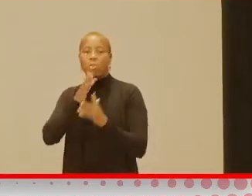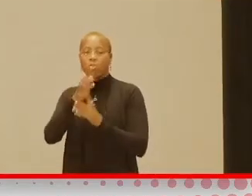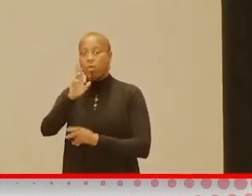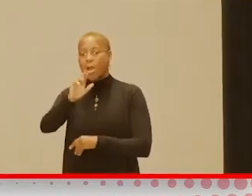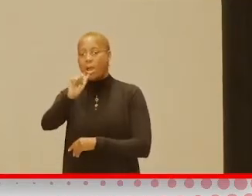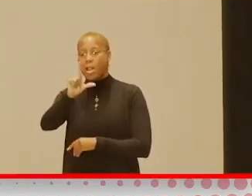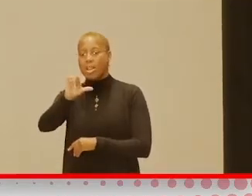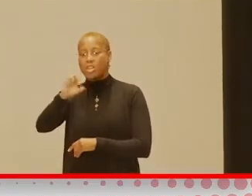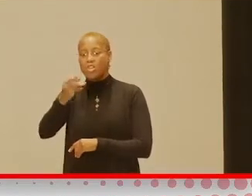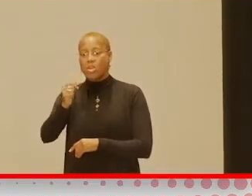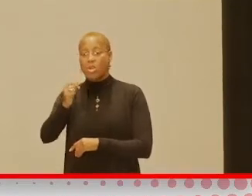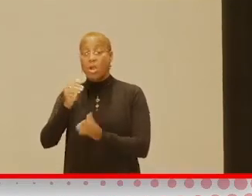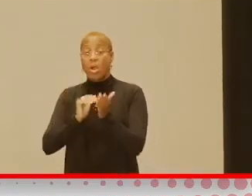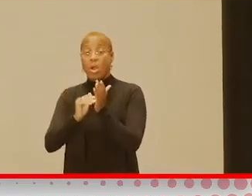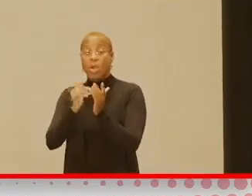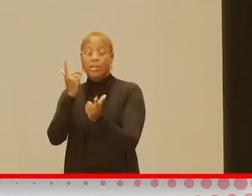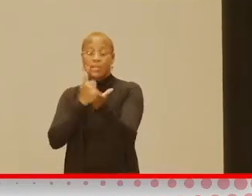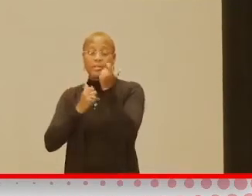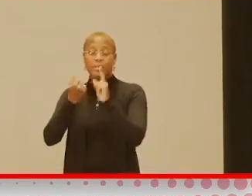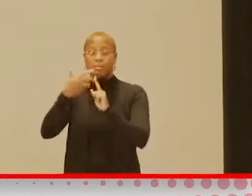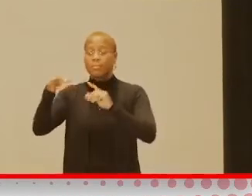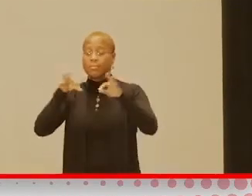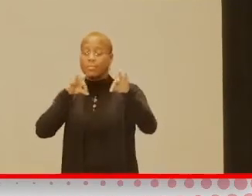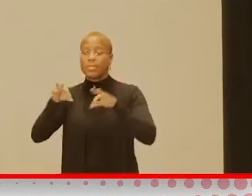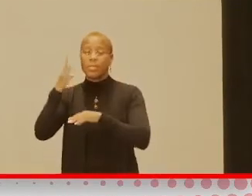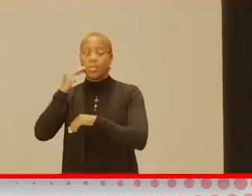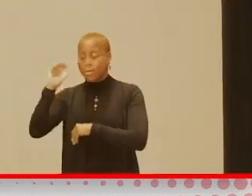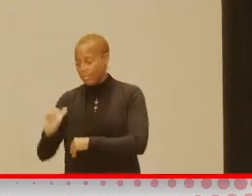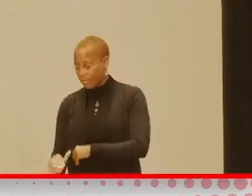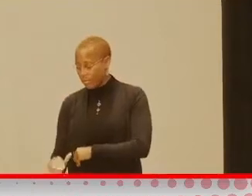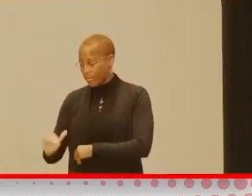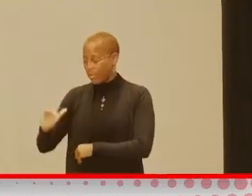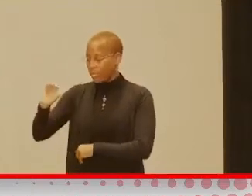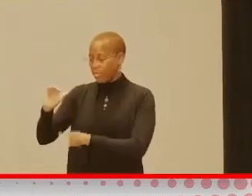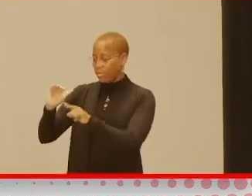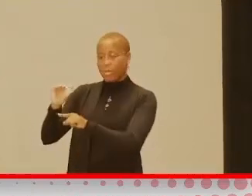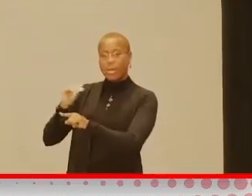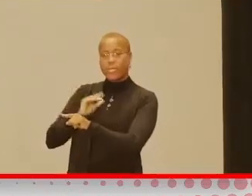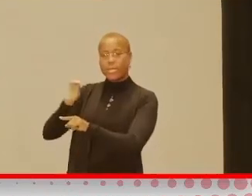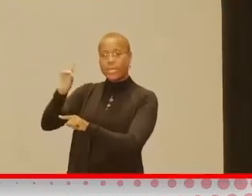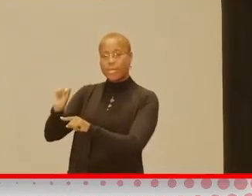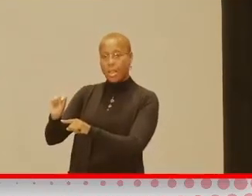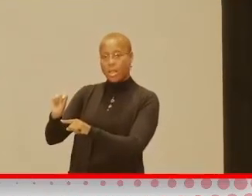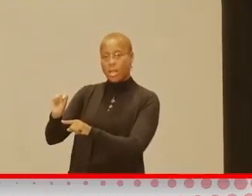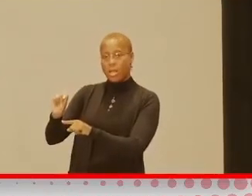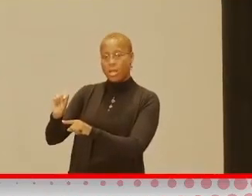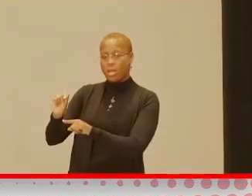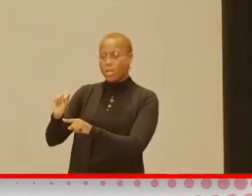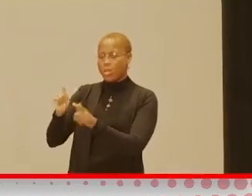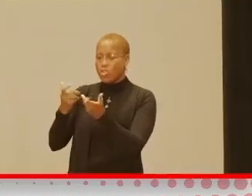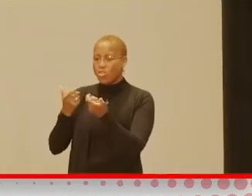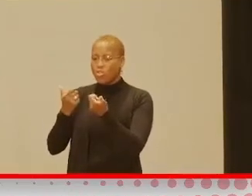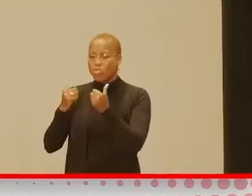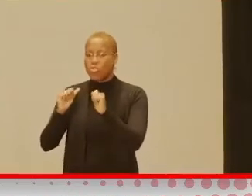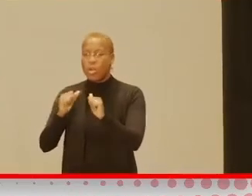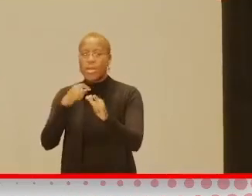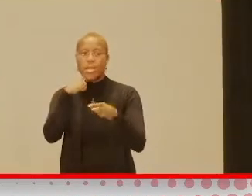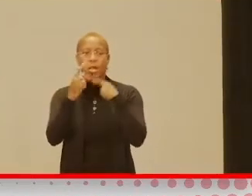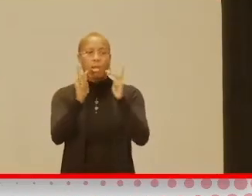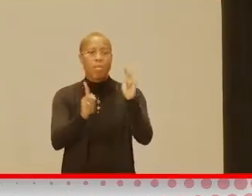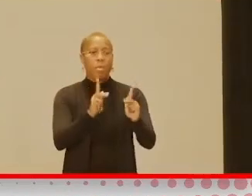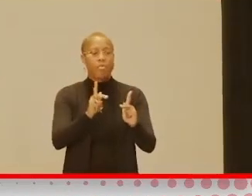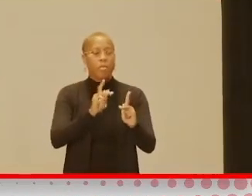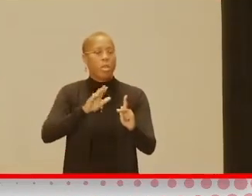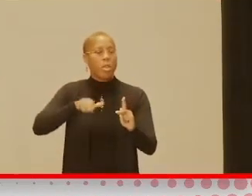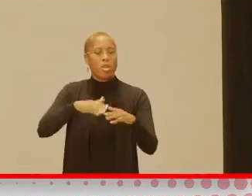I am often asked to describe the experience of raising a child with a disability. To try to help people who have not shared